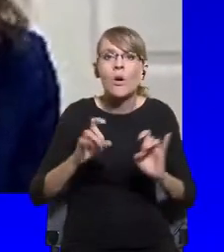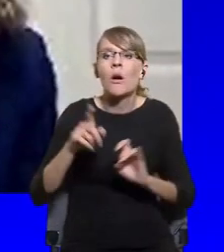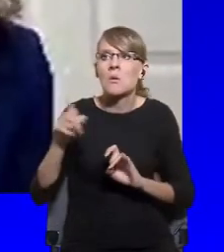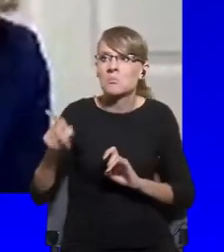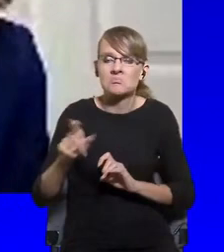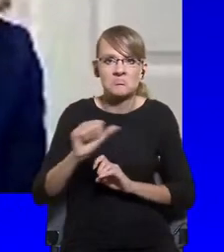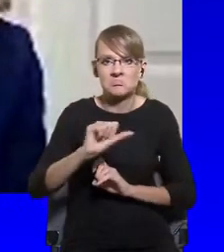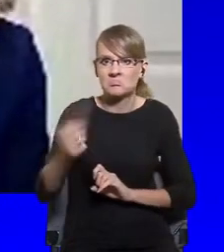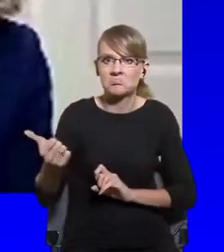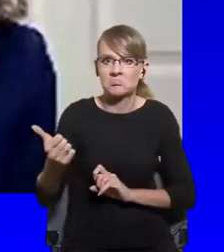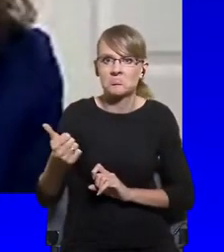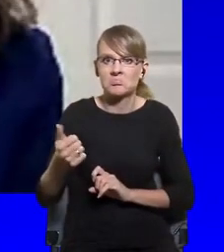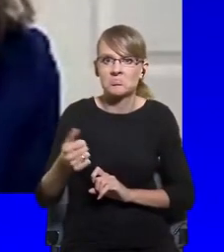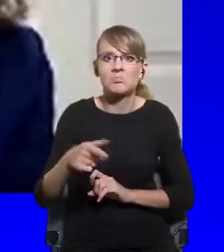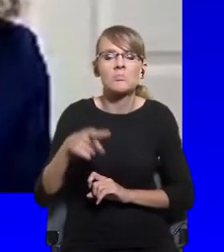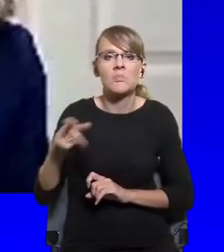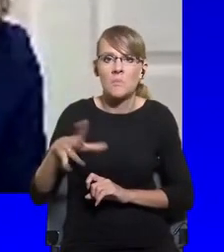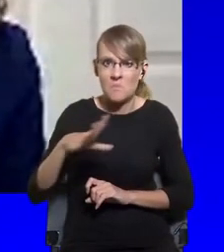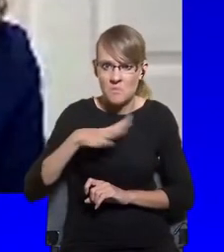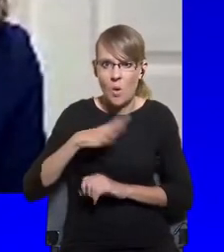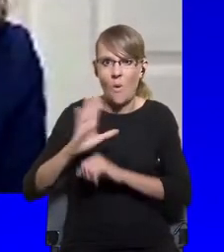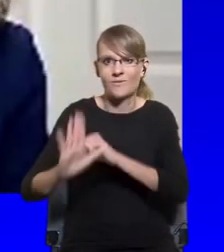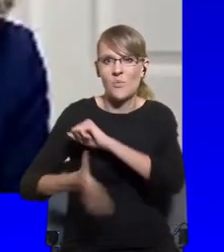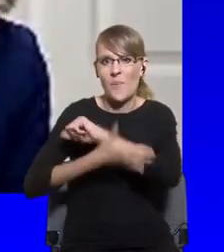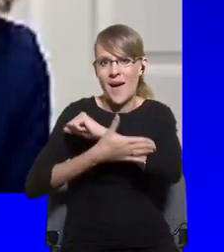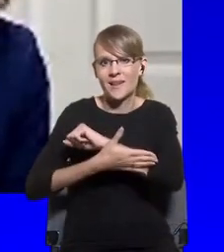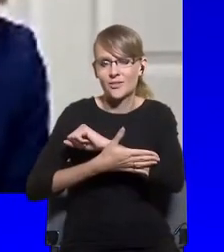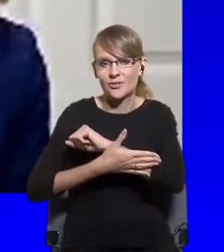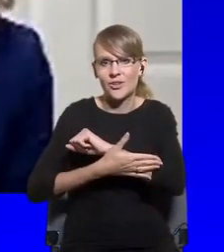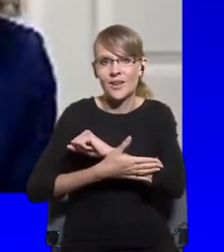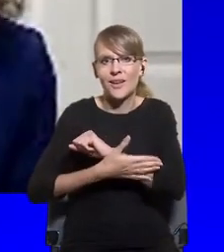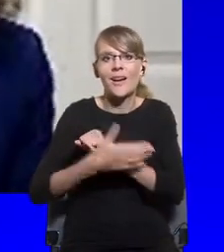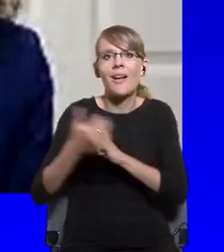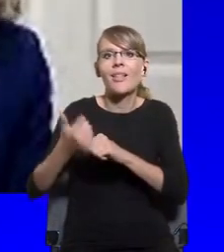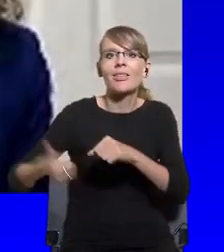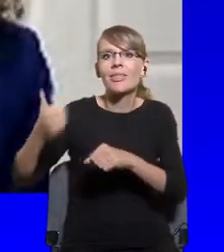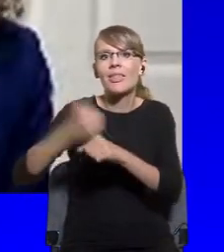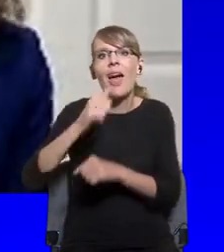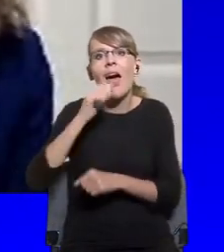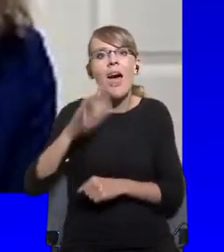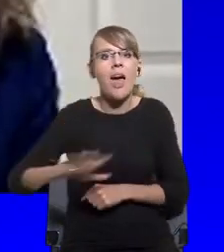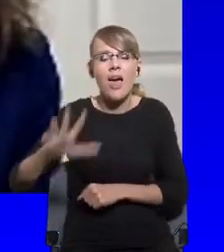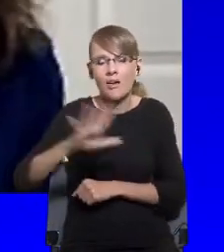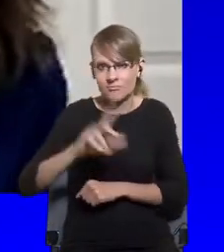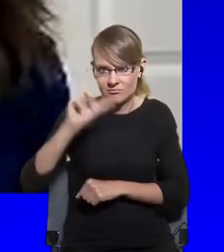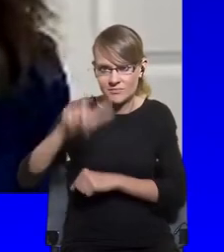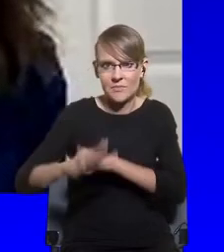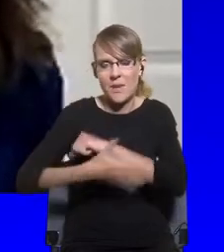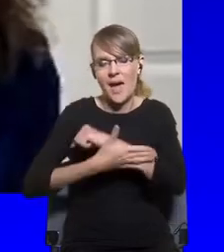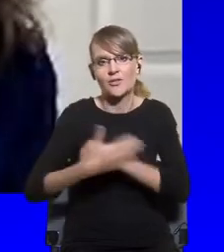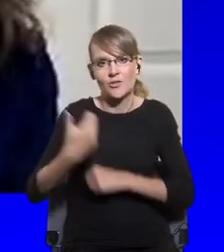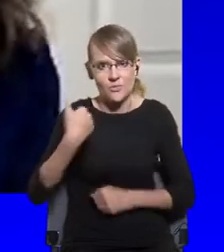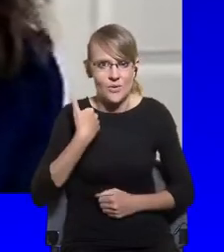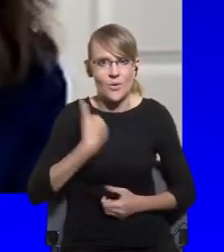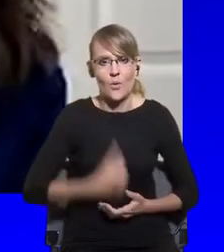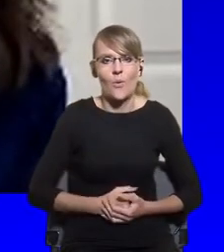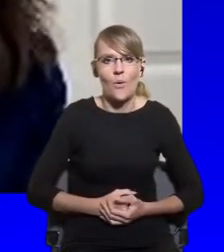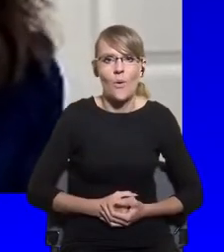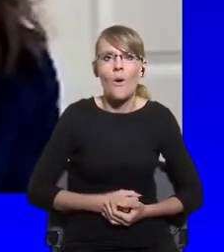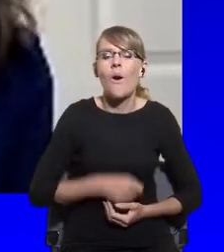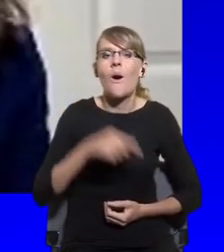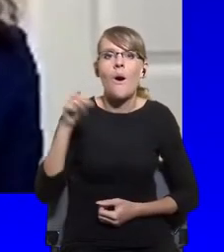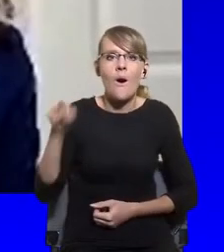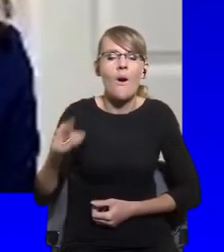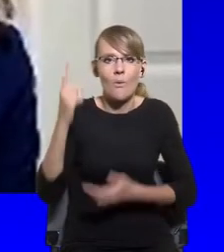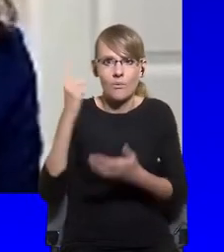support for his European colleagues and has reached in Italy record levels of popularity and trust,